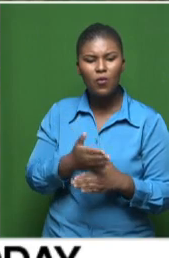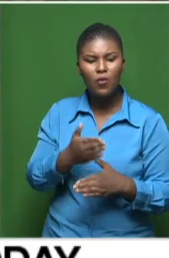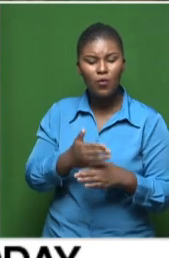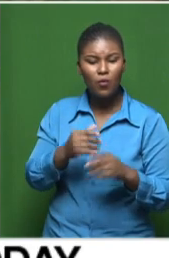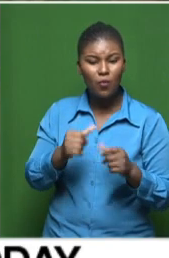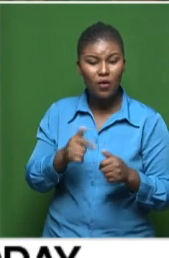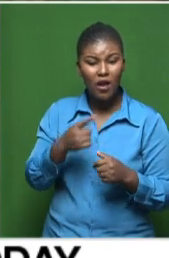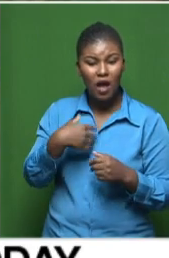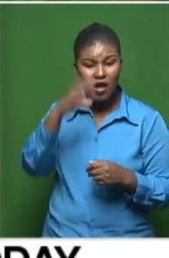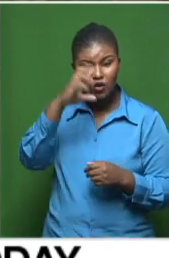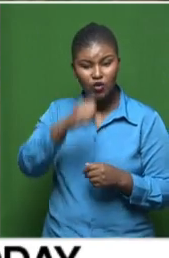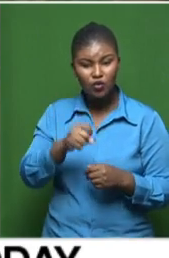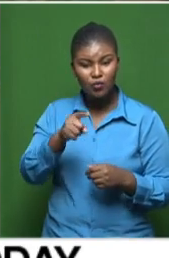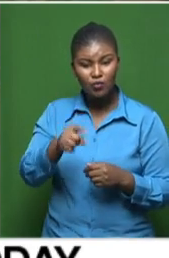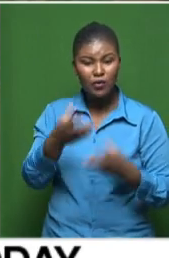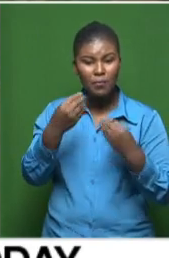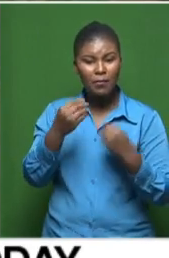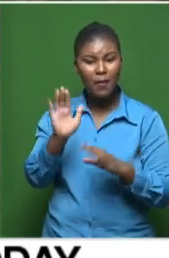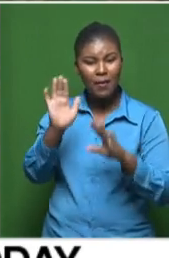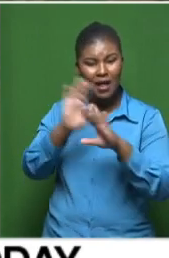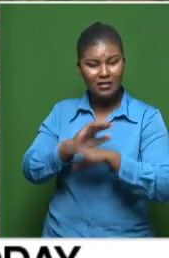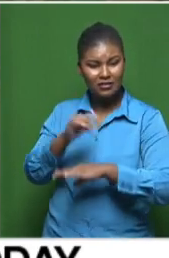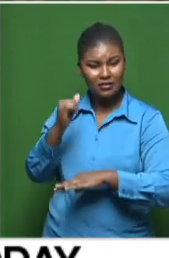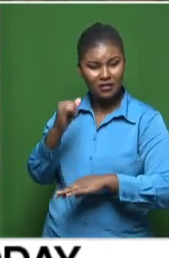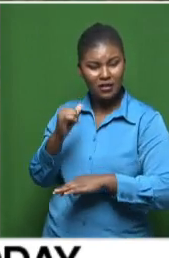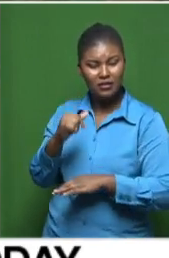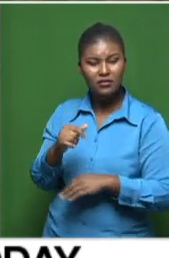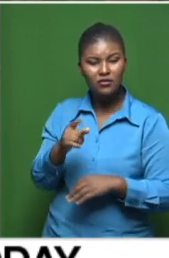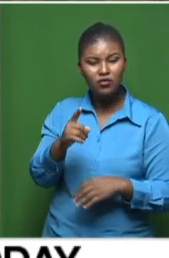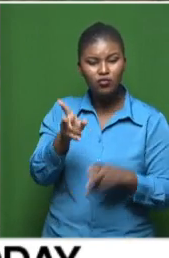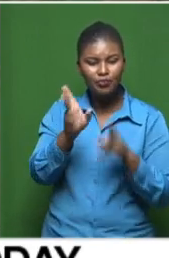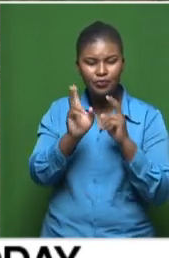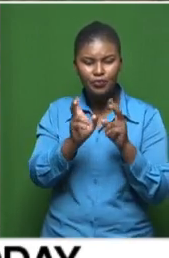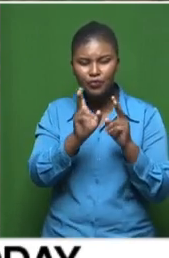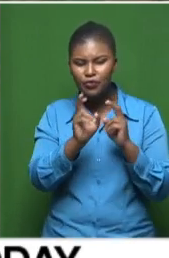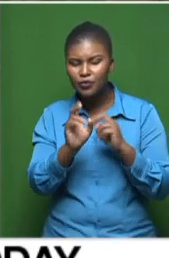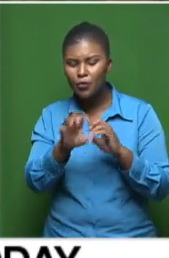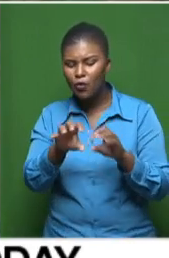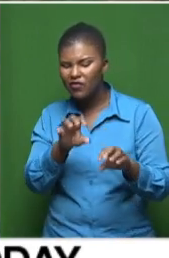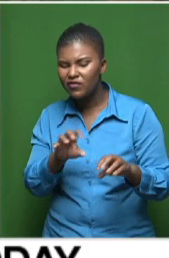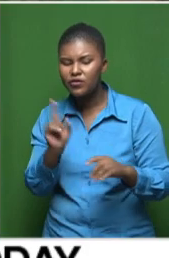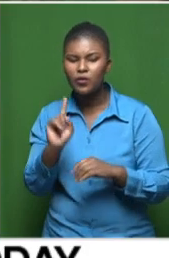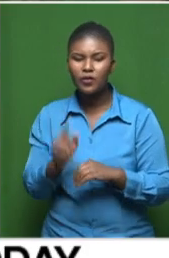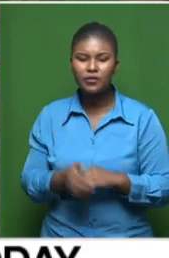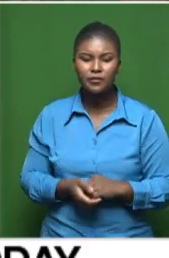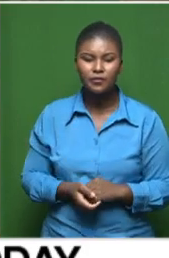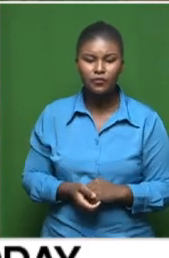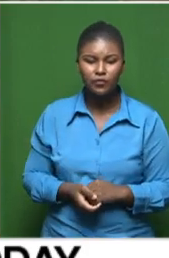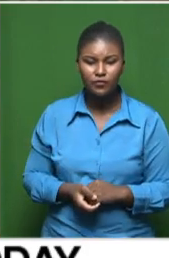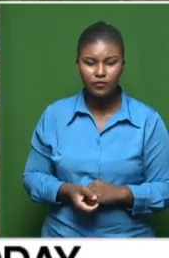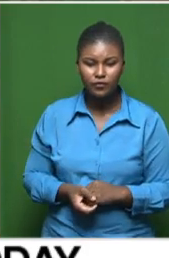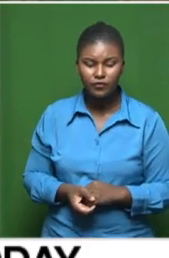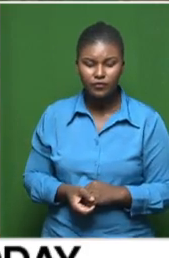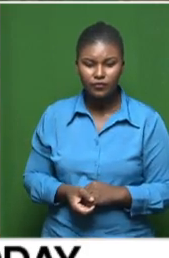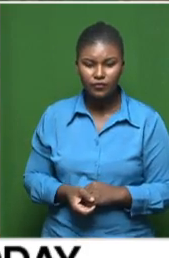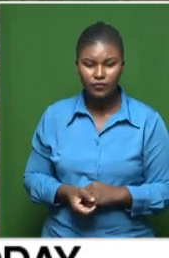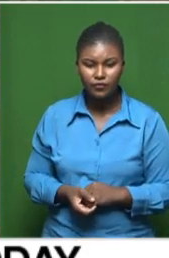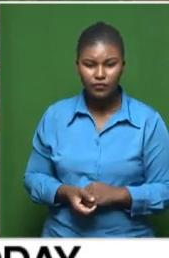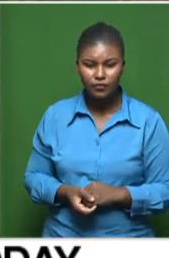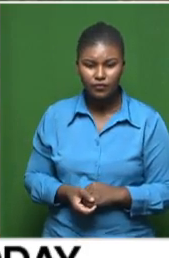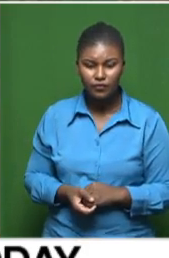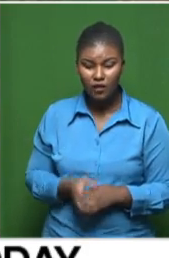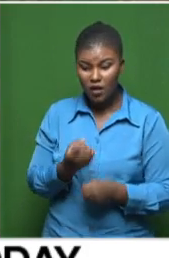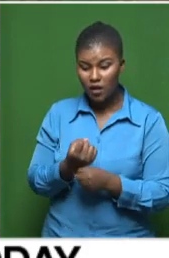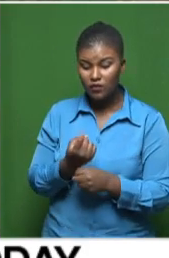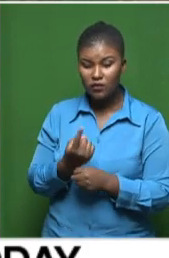would assume you've been getting them as late as last night. What are you hearing from the provinces that are resuming schools today? You know, for instance,